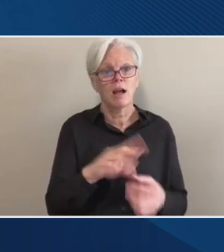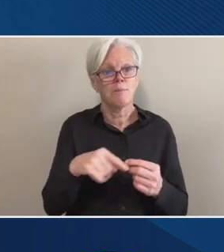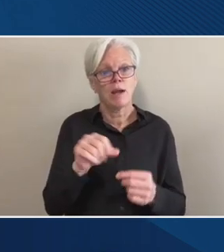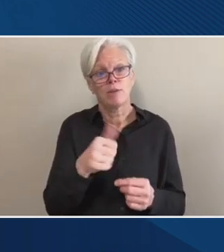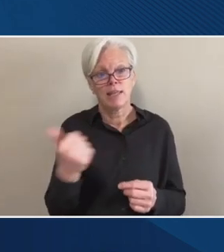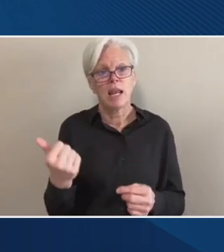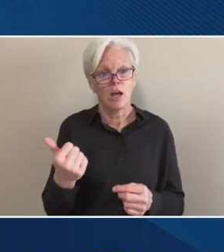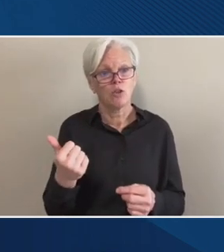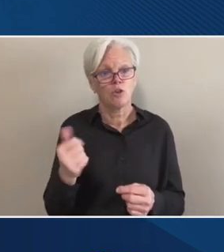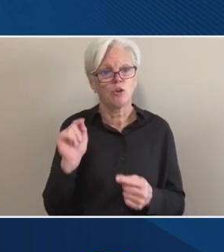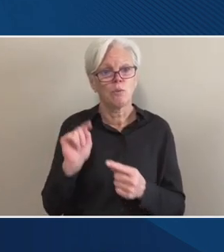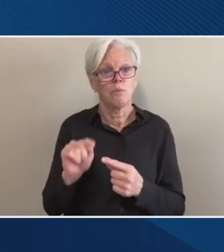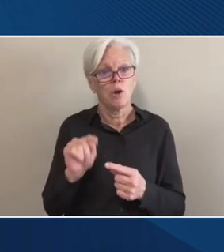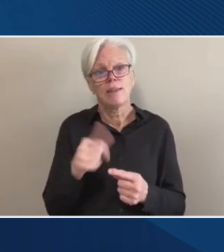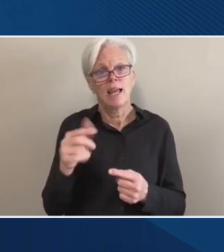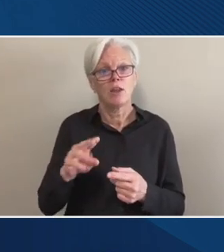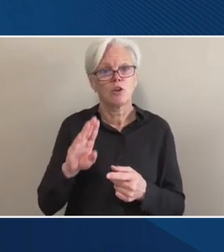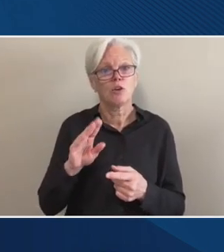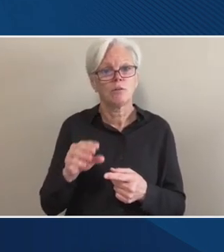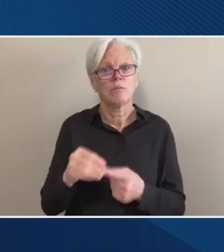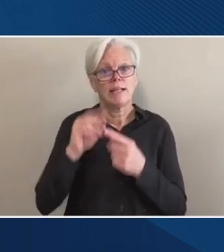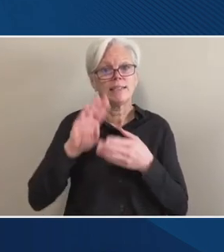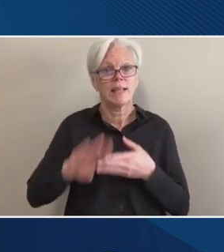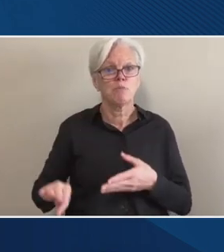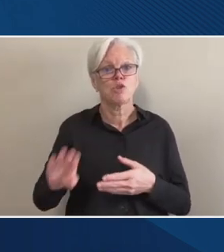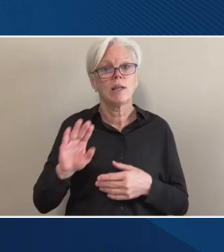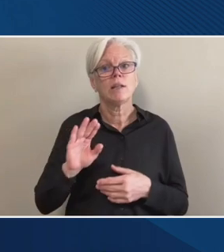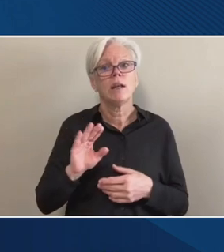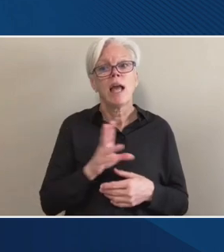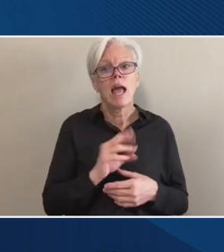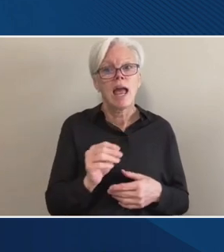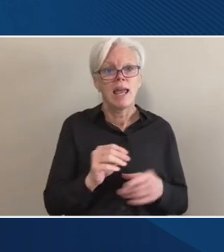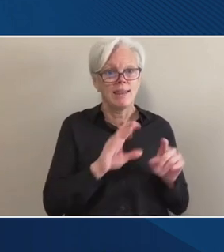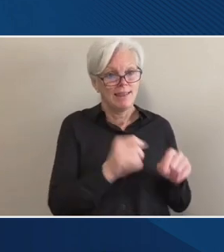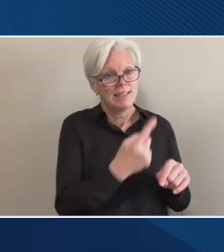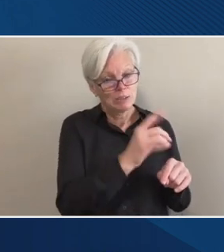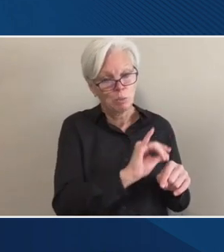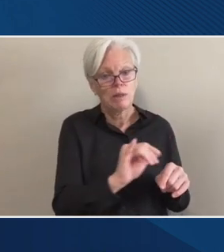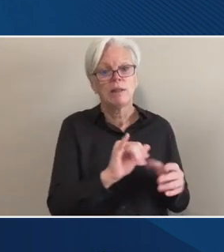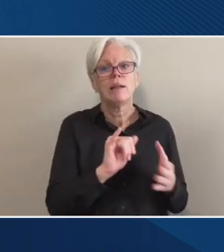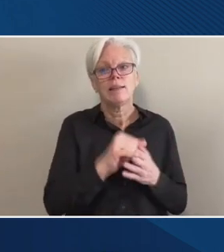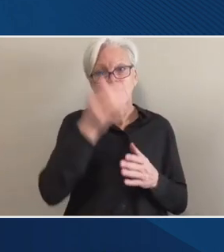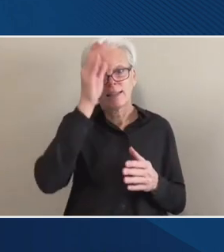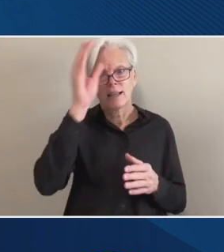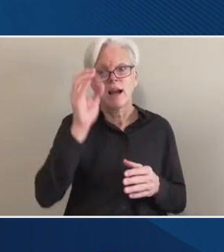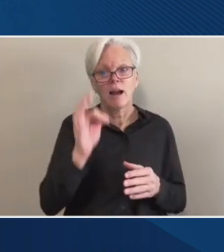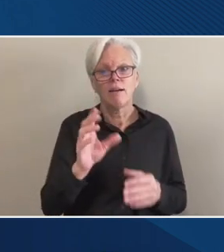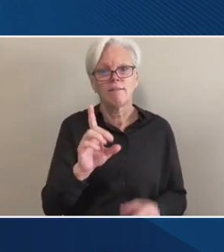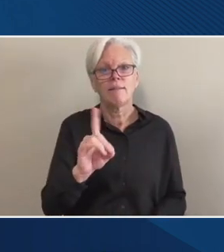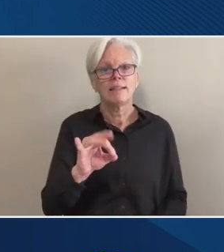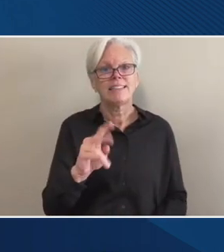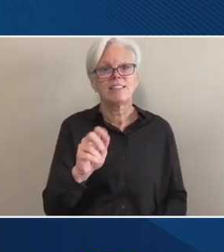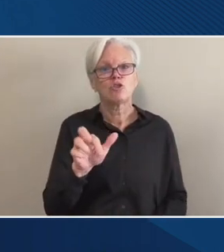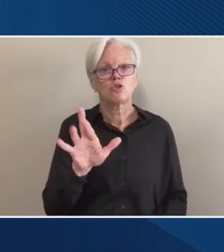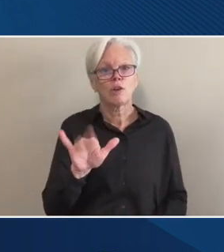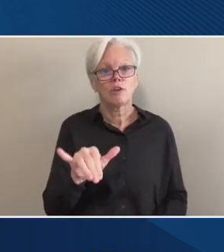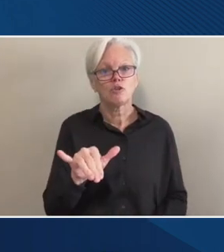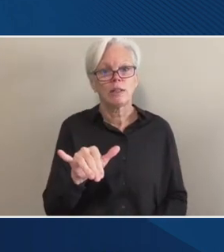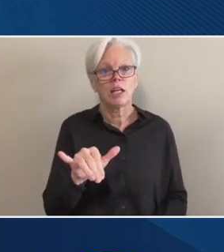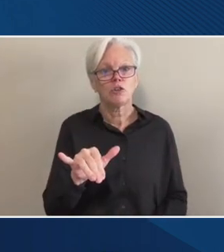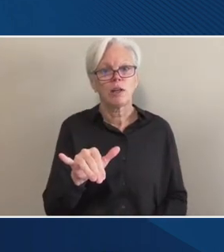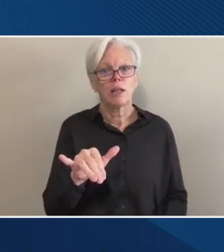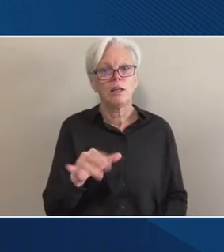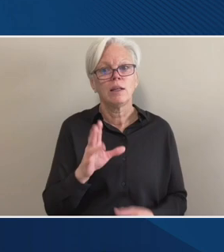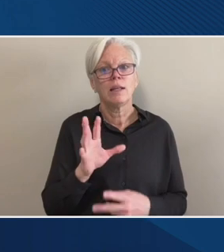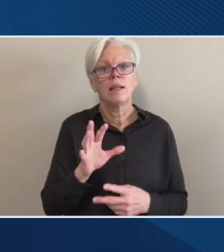the, uh, the other exemption, uh, and, and about this one, um, that the concept of discretionary exemptions is something that people are interested